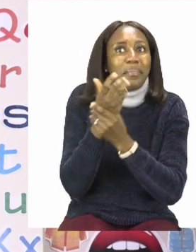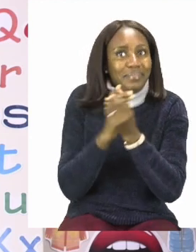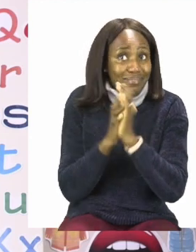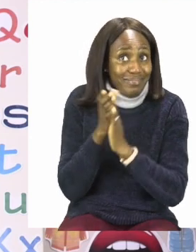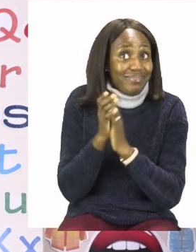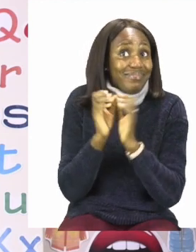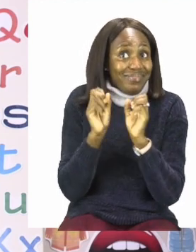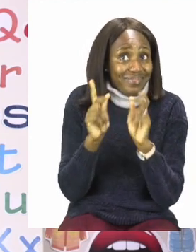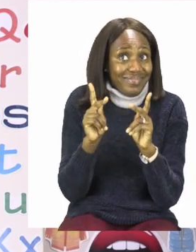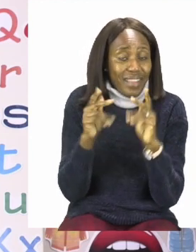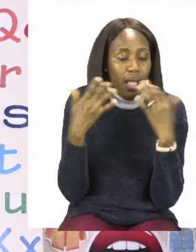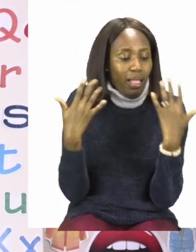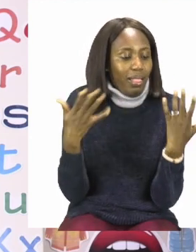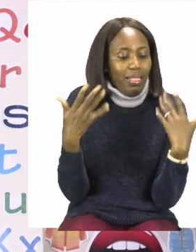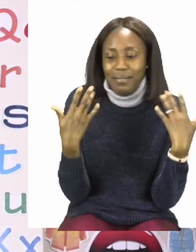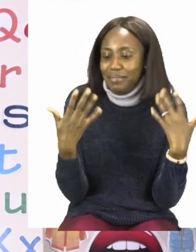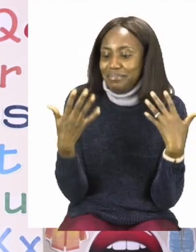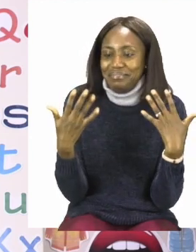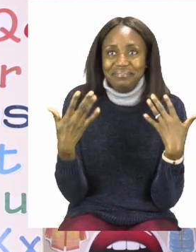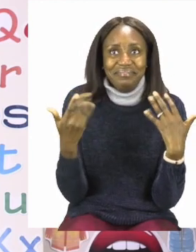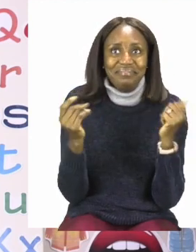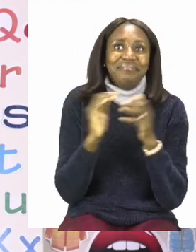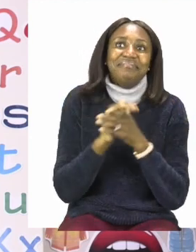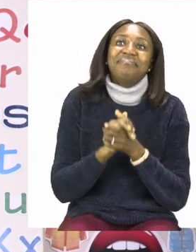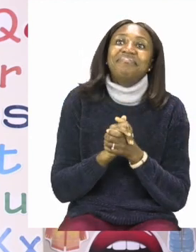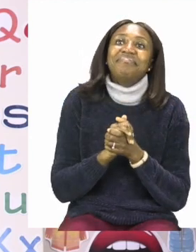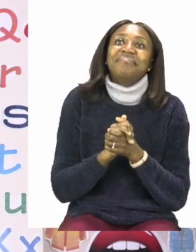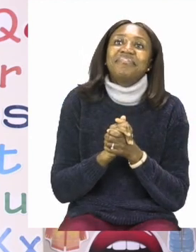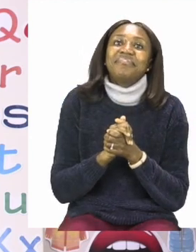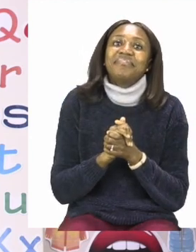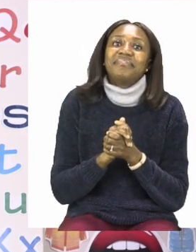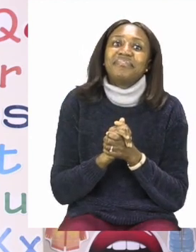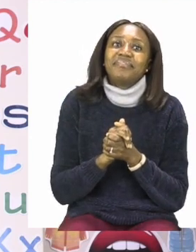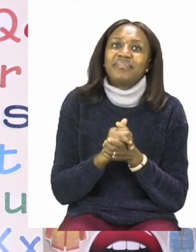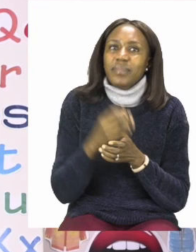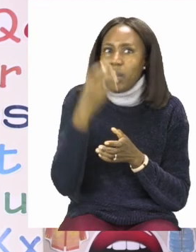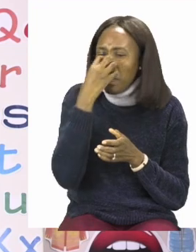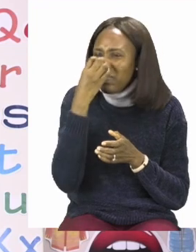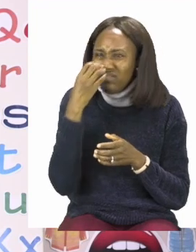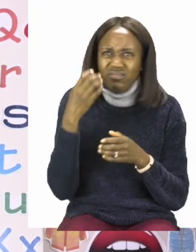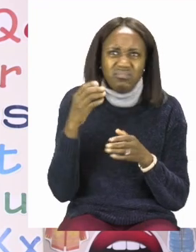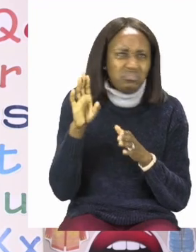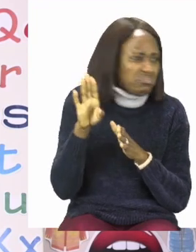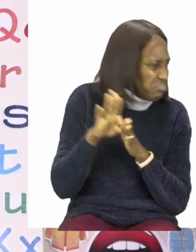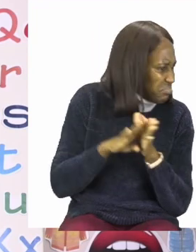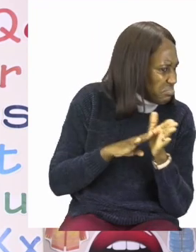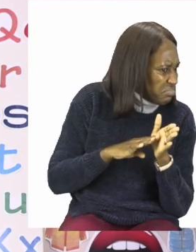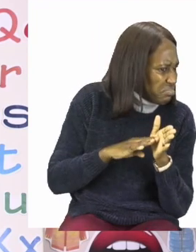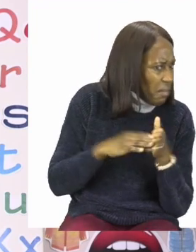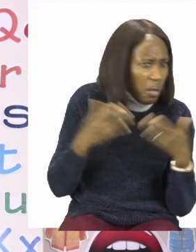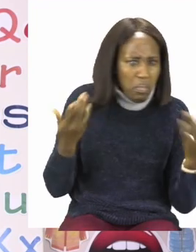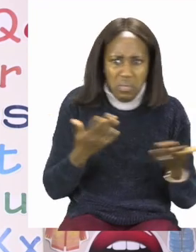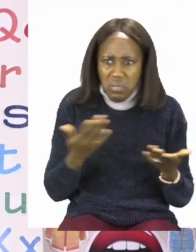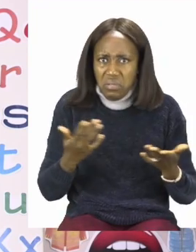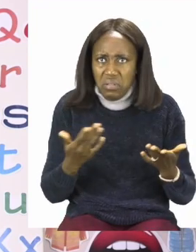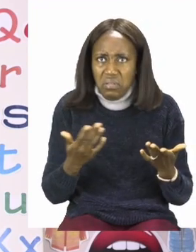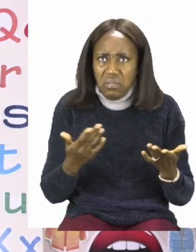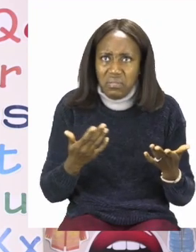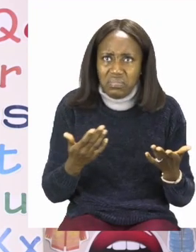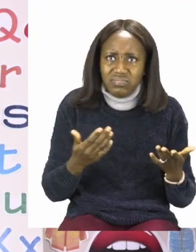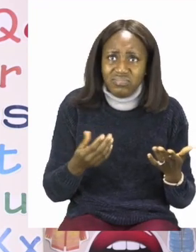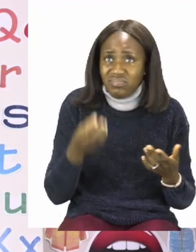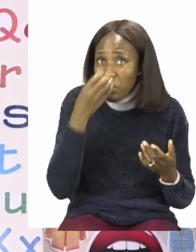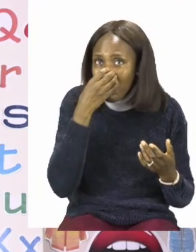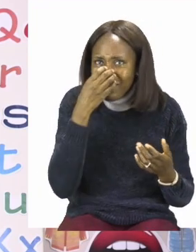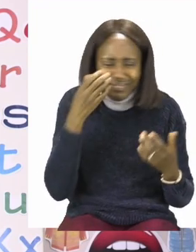Make sure your hands are dry before you touch anything else. Sashi said he was going to come and say goodbye, but I haven't seen him the whole